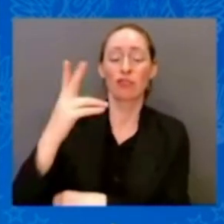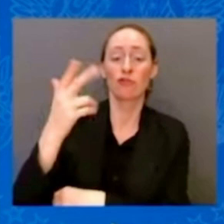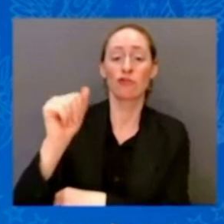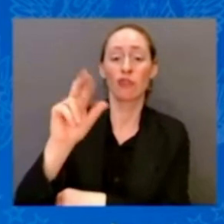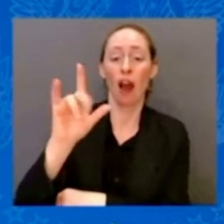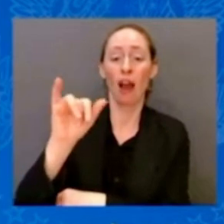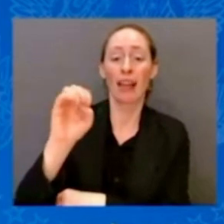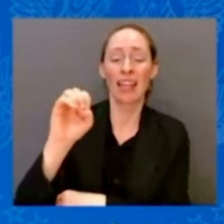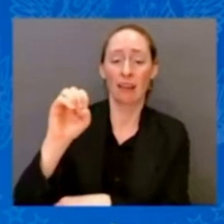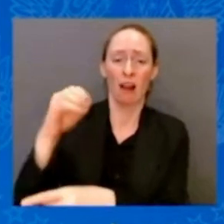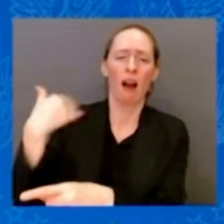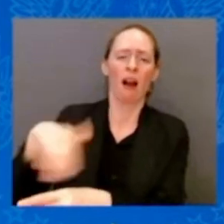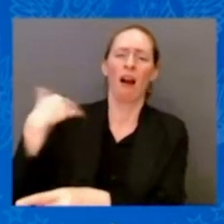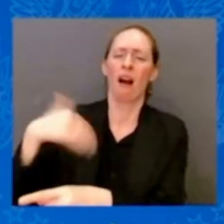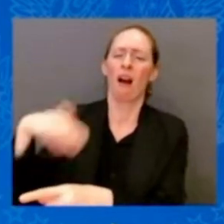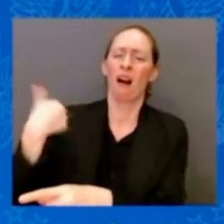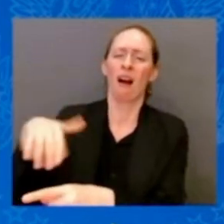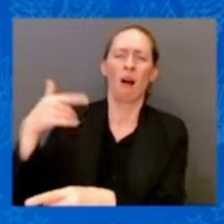I don't think you're finished.